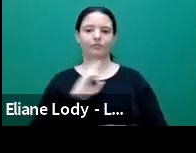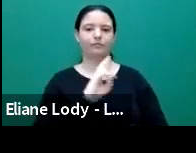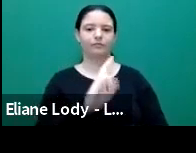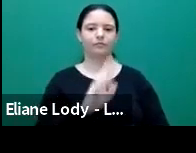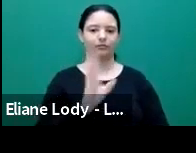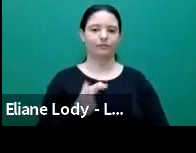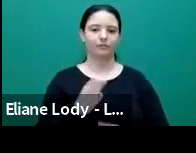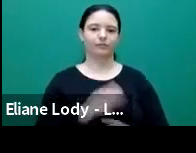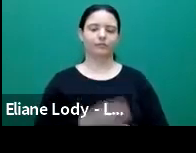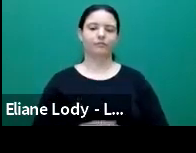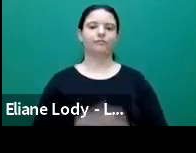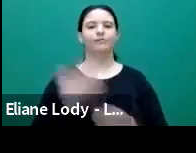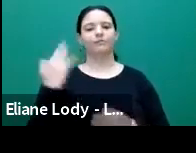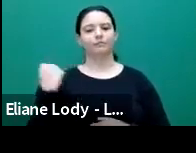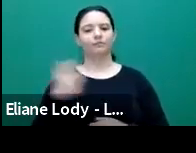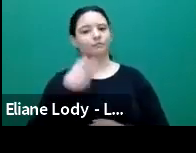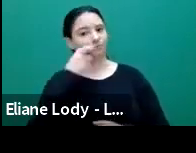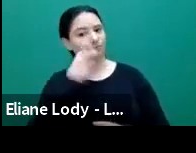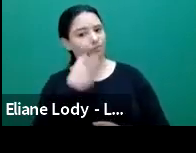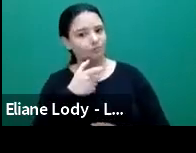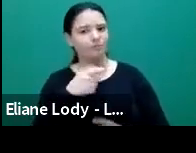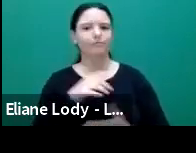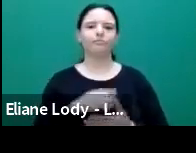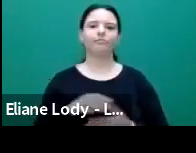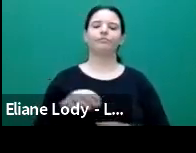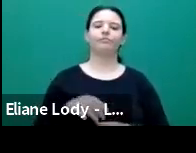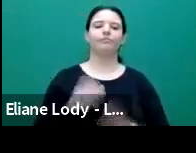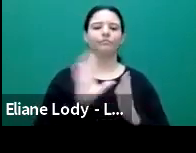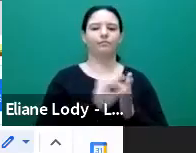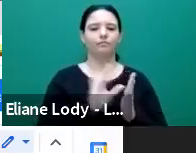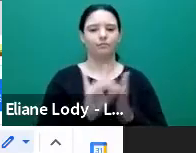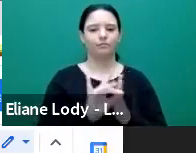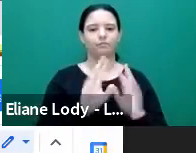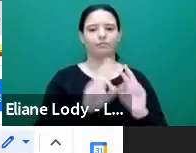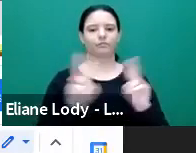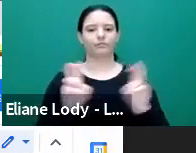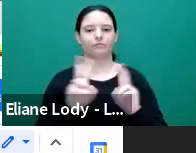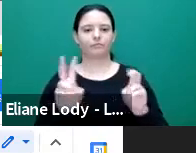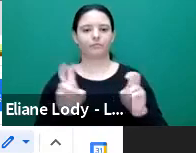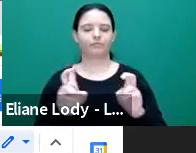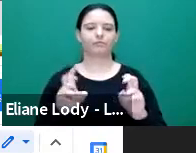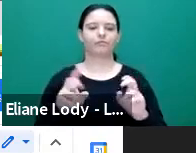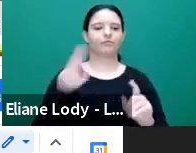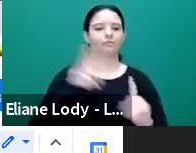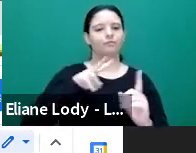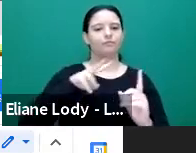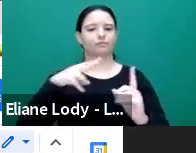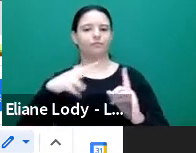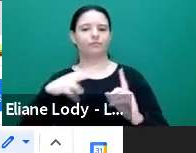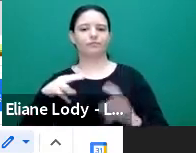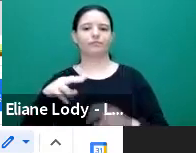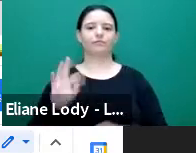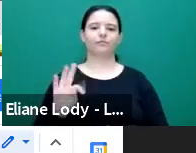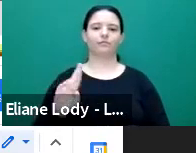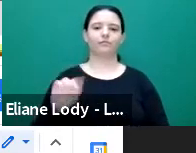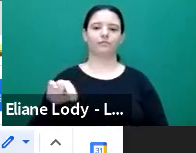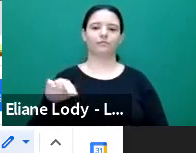in the first article, right, the perspective on transliteracy's development. And then